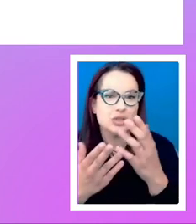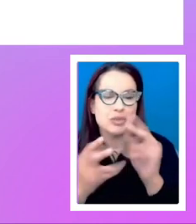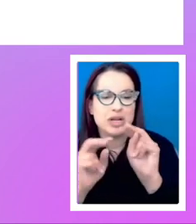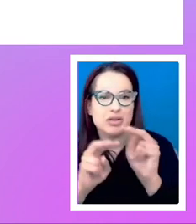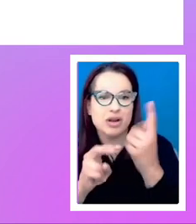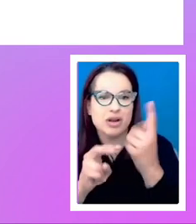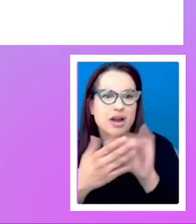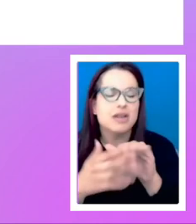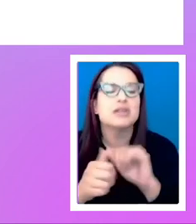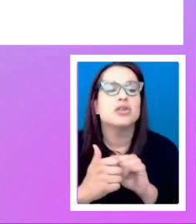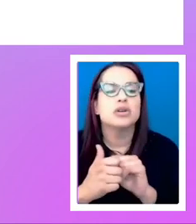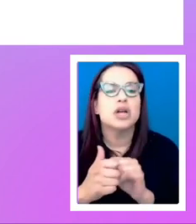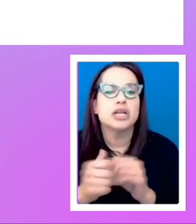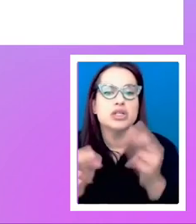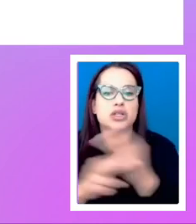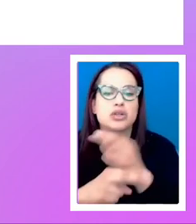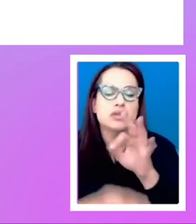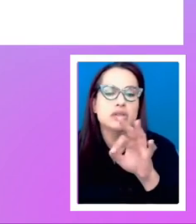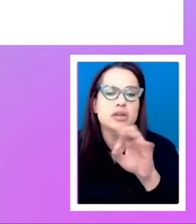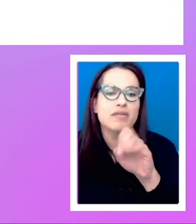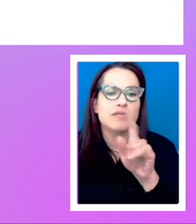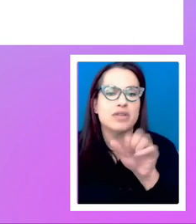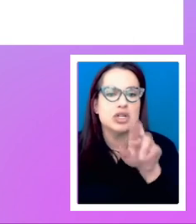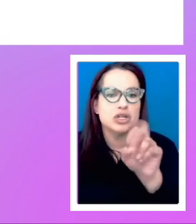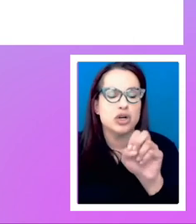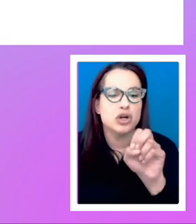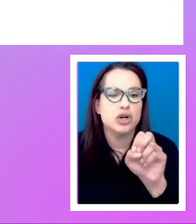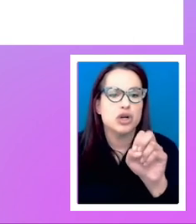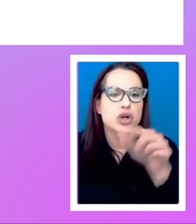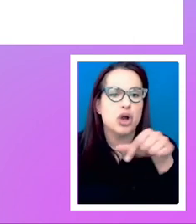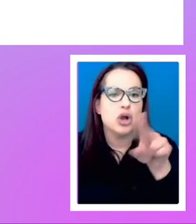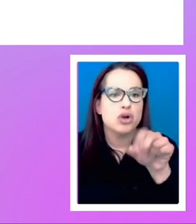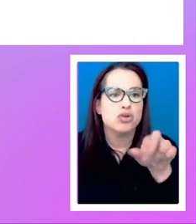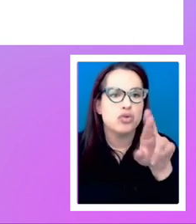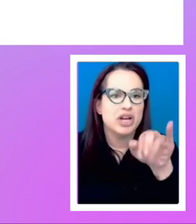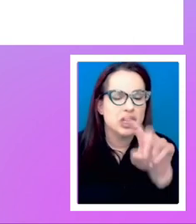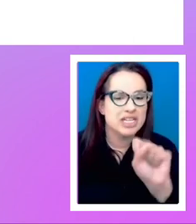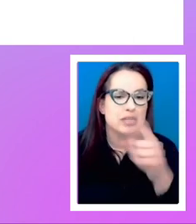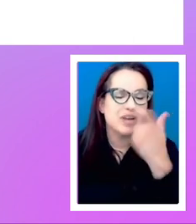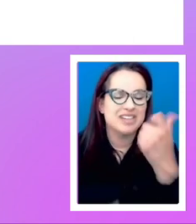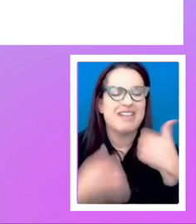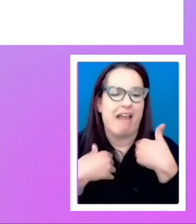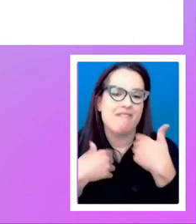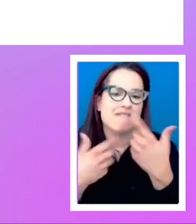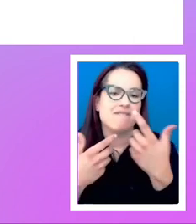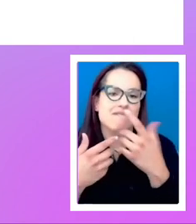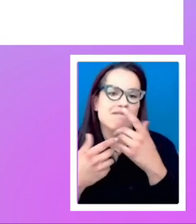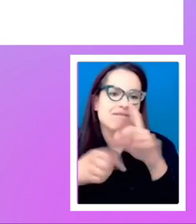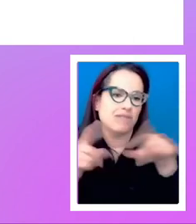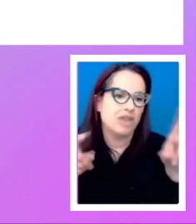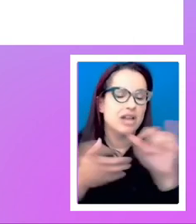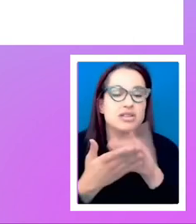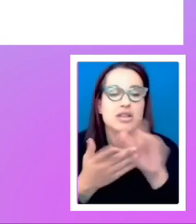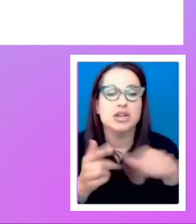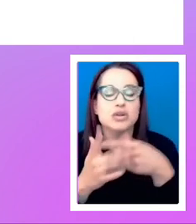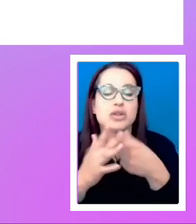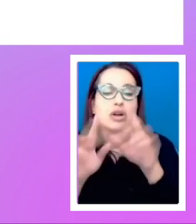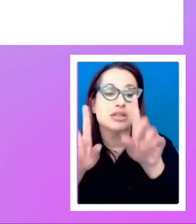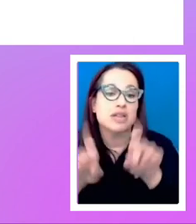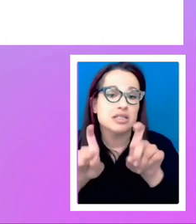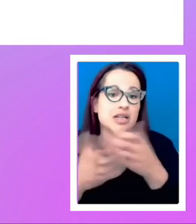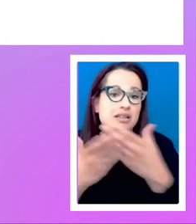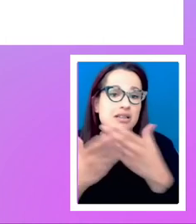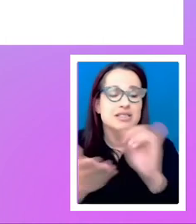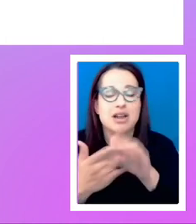is, is using feature queries, um, particularly now because they've got, they've got great browser support. So you can start testing for, for things that aren't